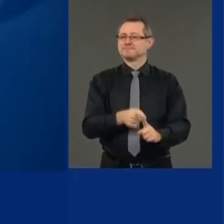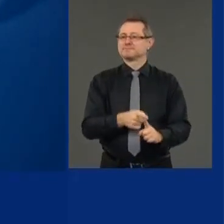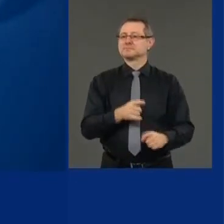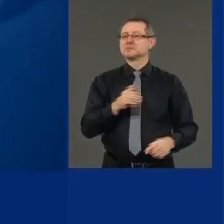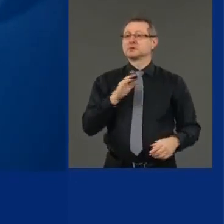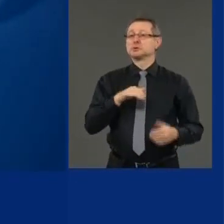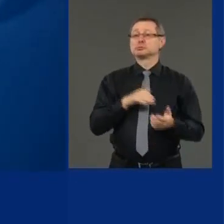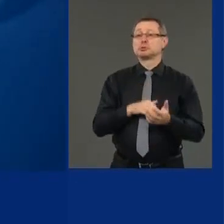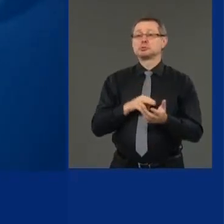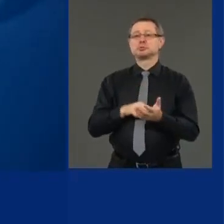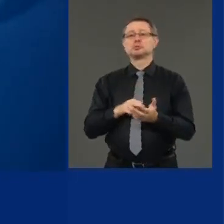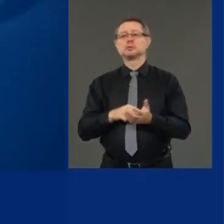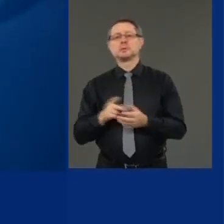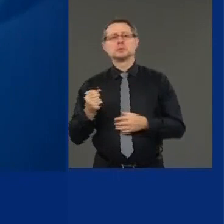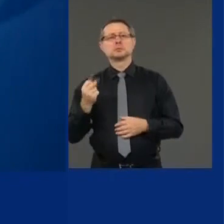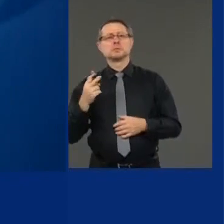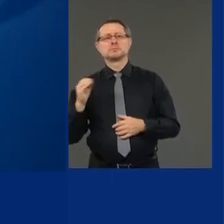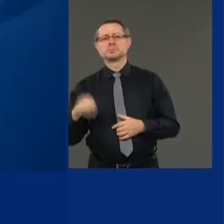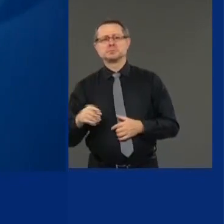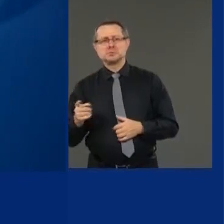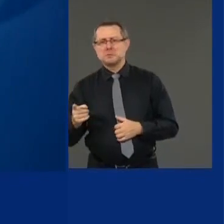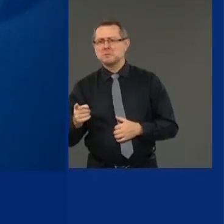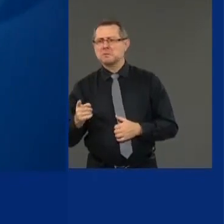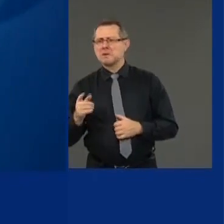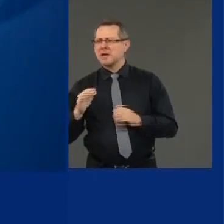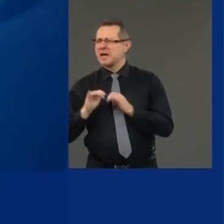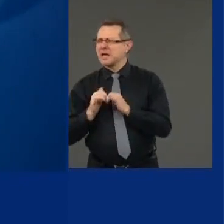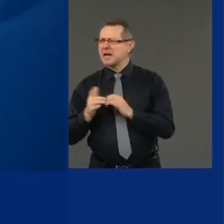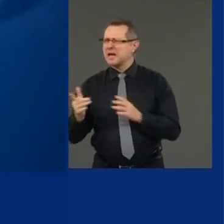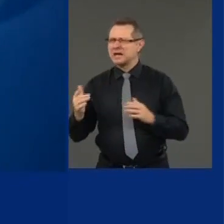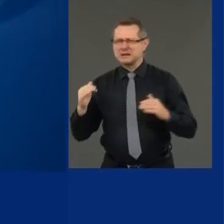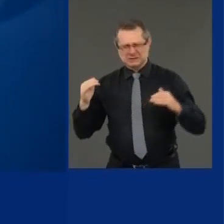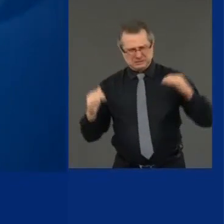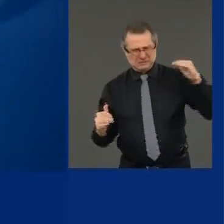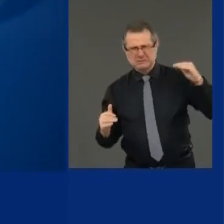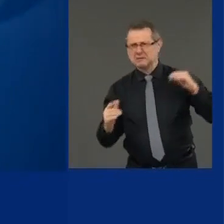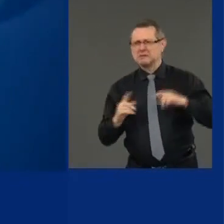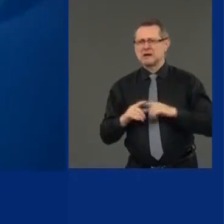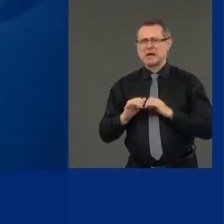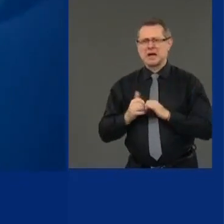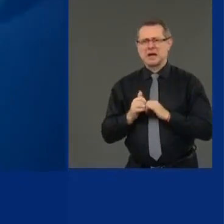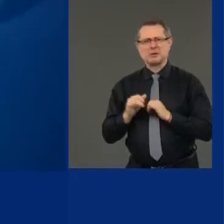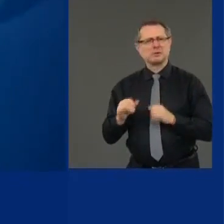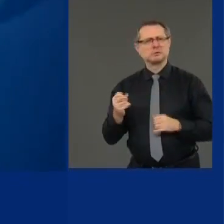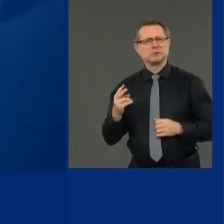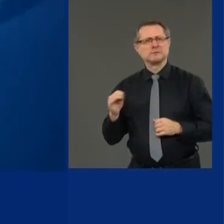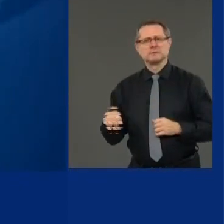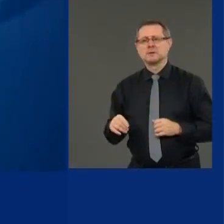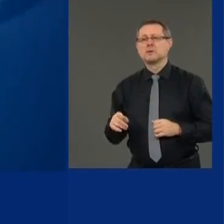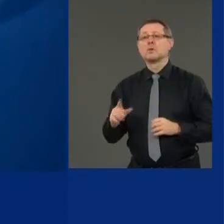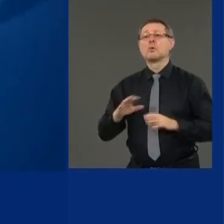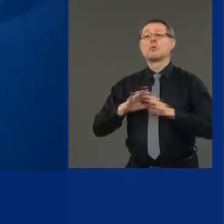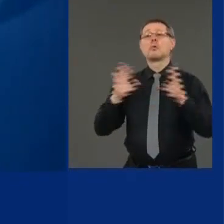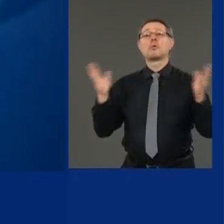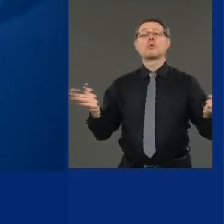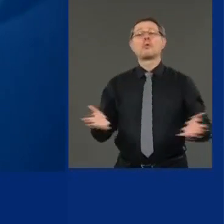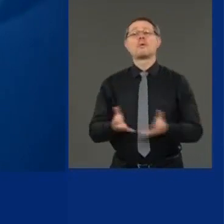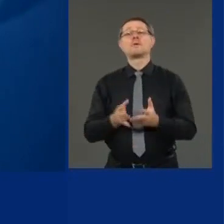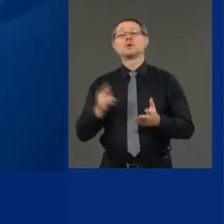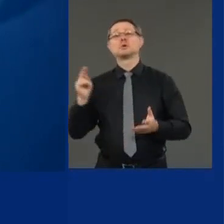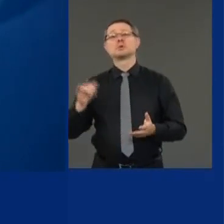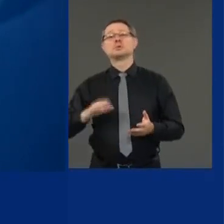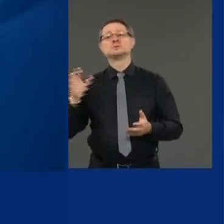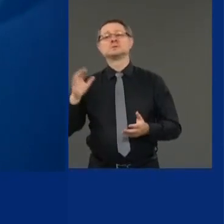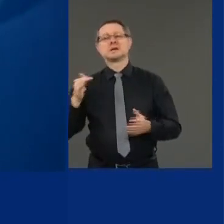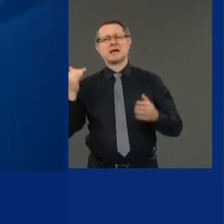How can the healthcare workers be at 12% when overall in New York City was 19? How can people